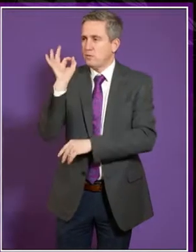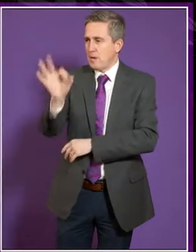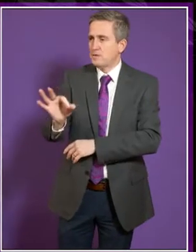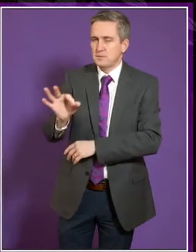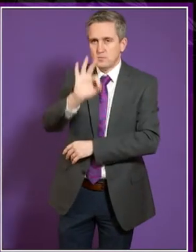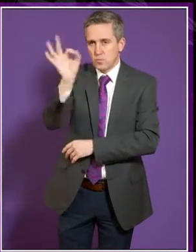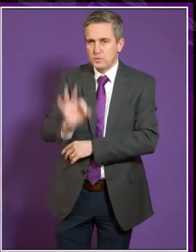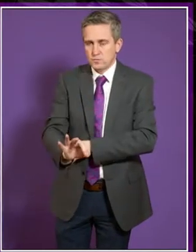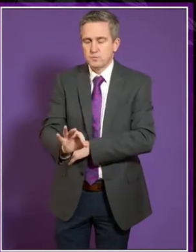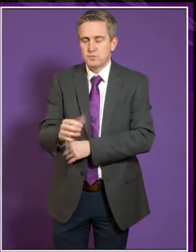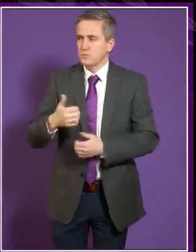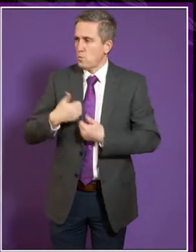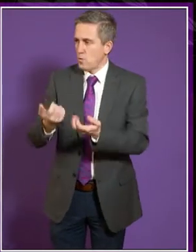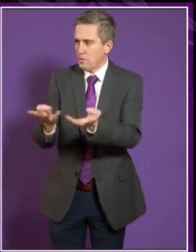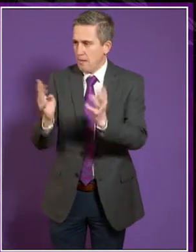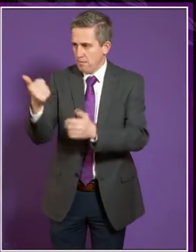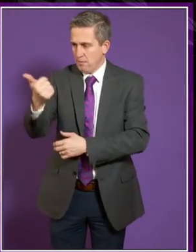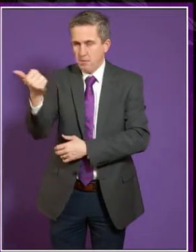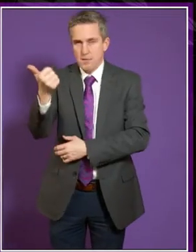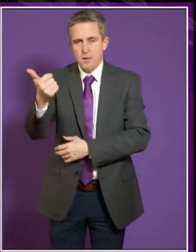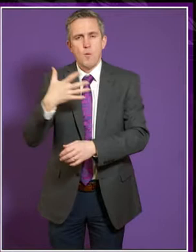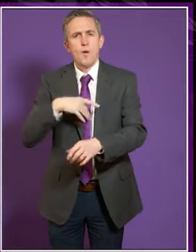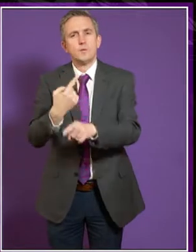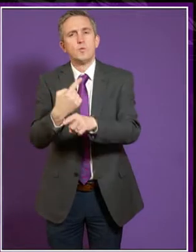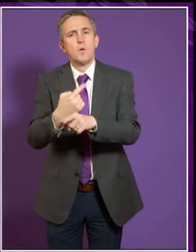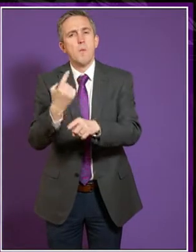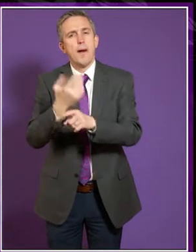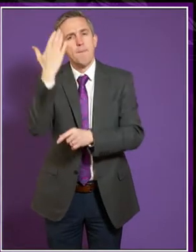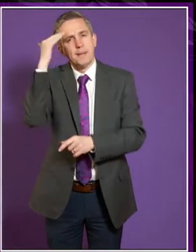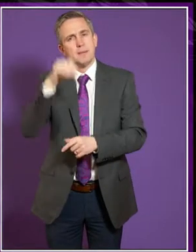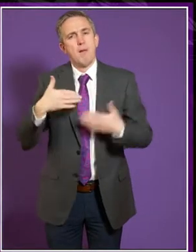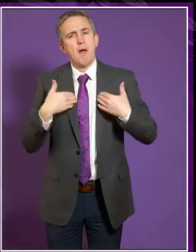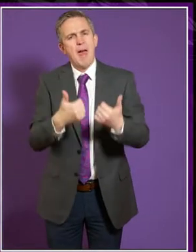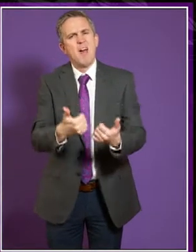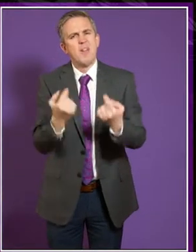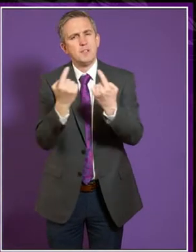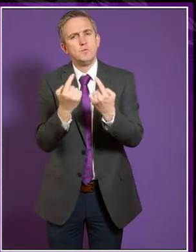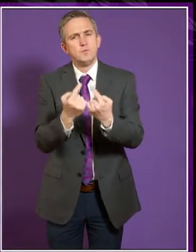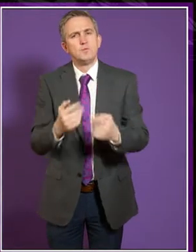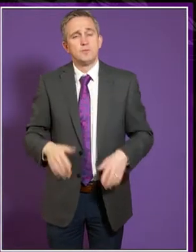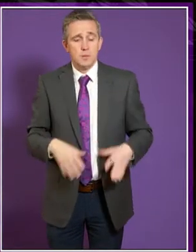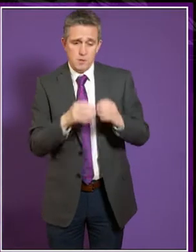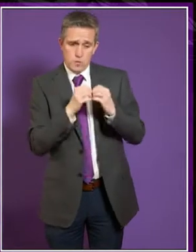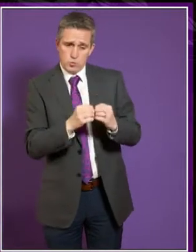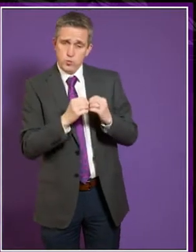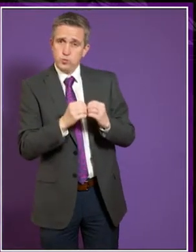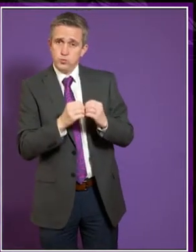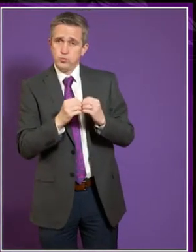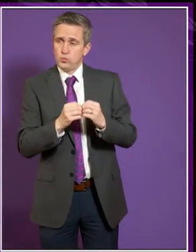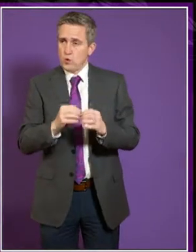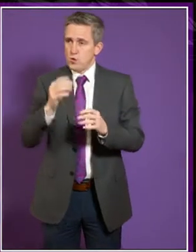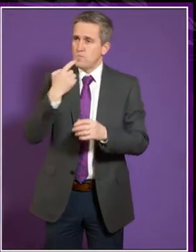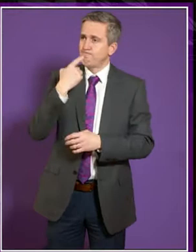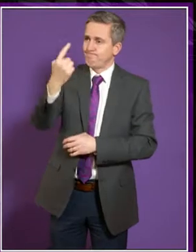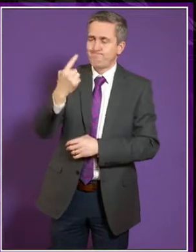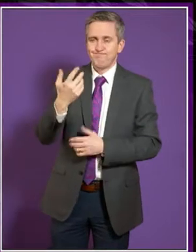panel. The route I want to go down is sort of the mental health route, because we know that students who disclose mental health issues have